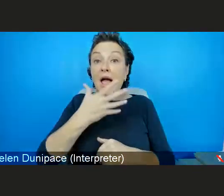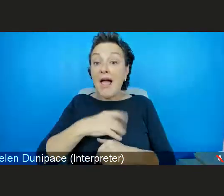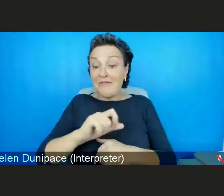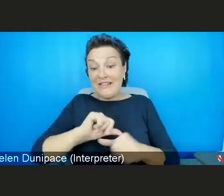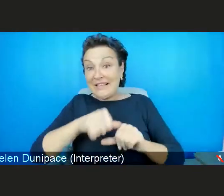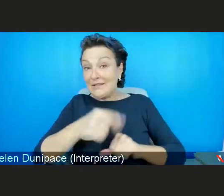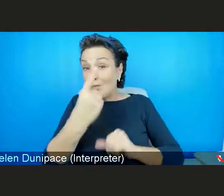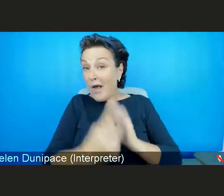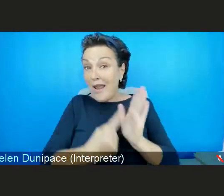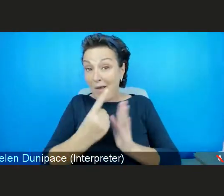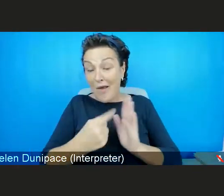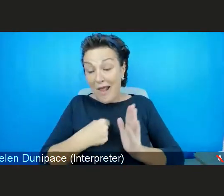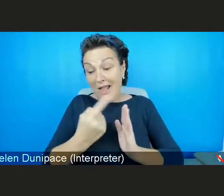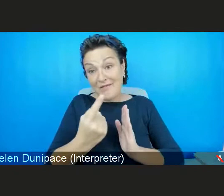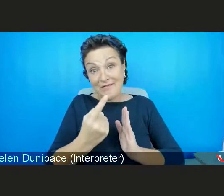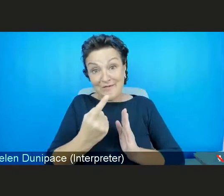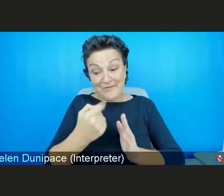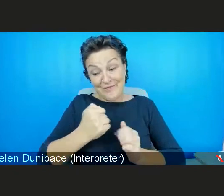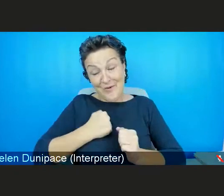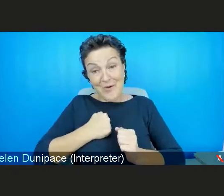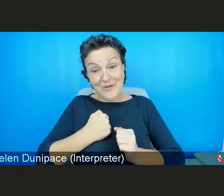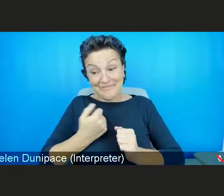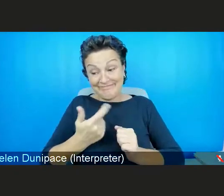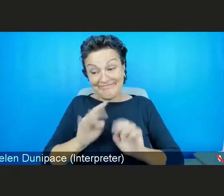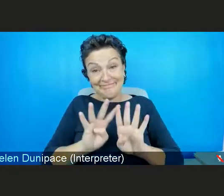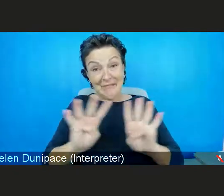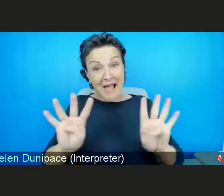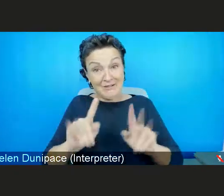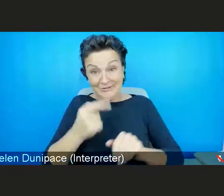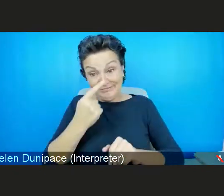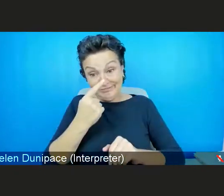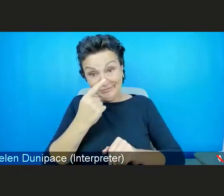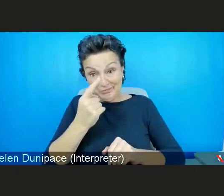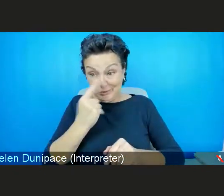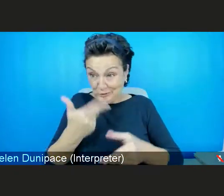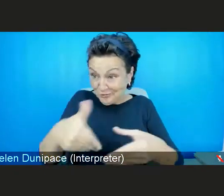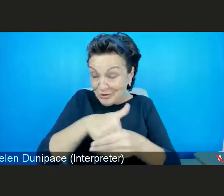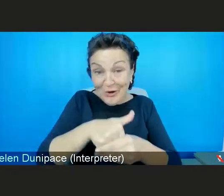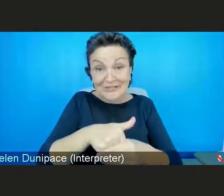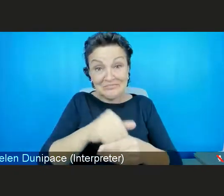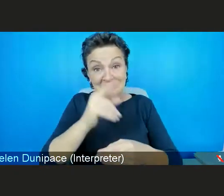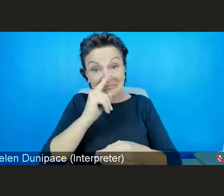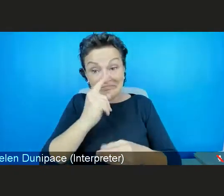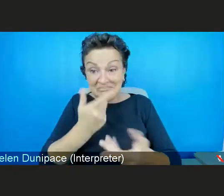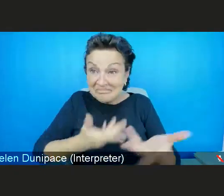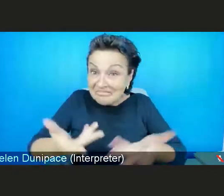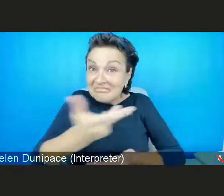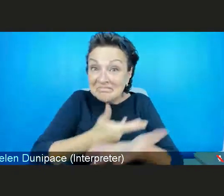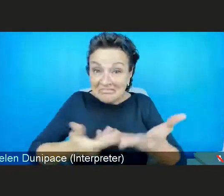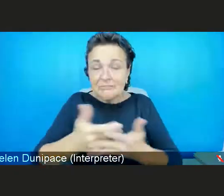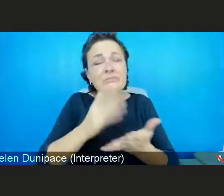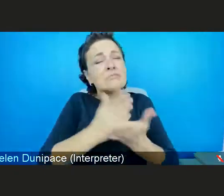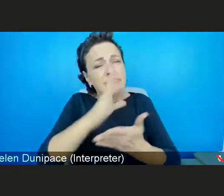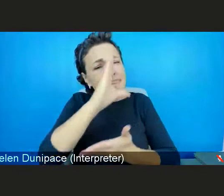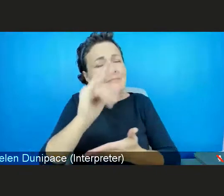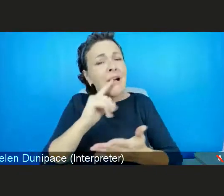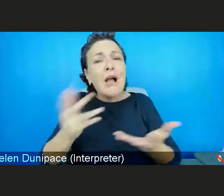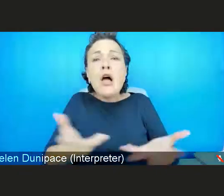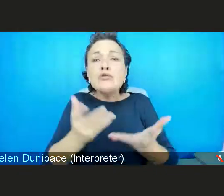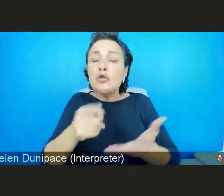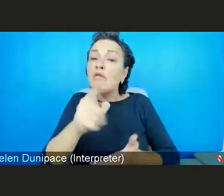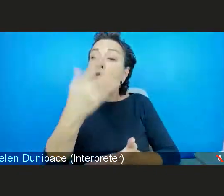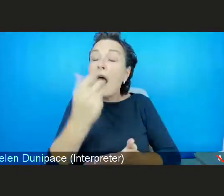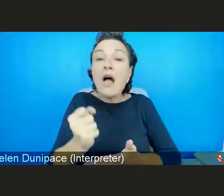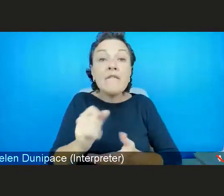and we're delighted that you're all able to join us and take part. So I would encourage you, if you have a question or